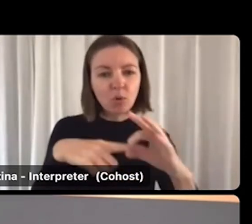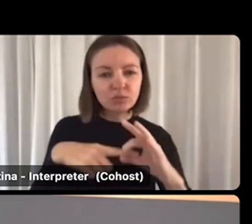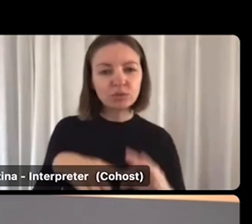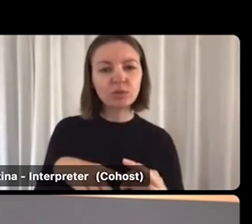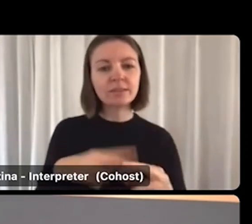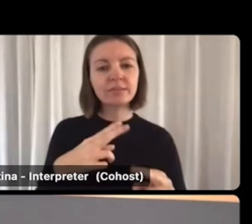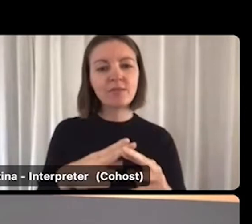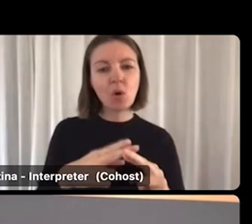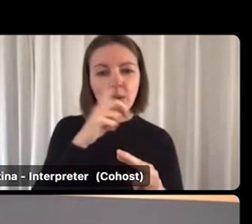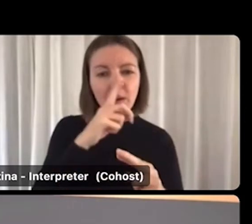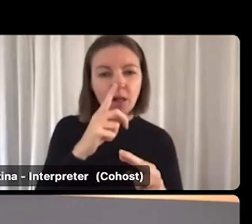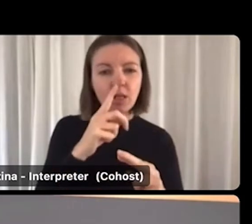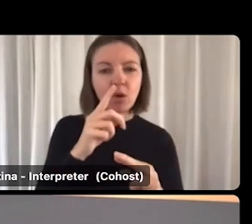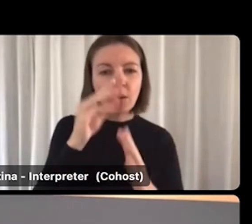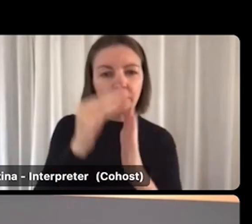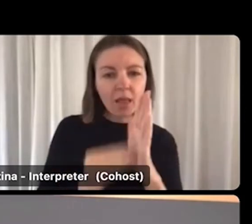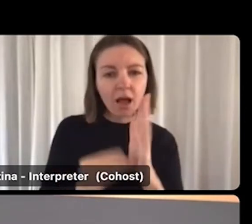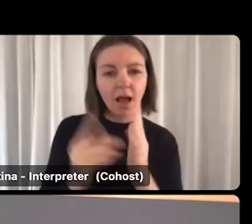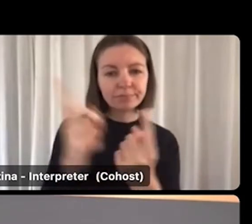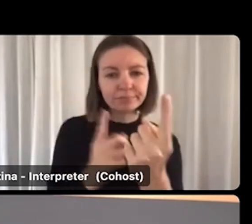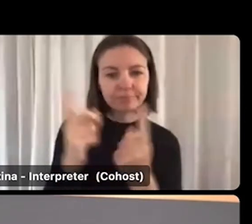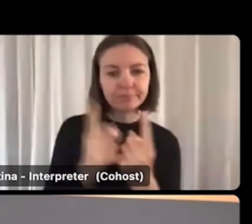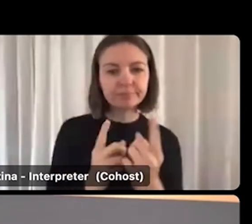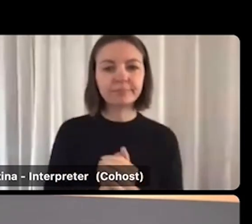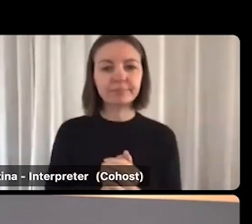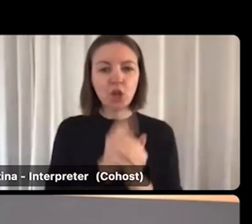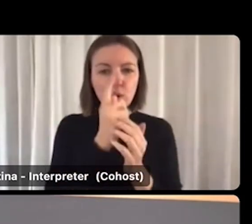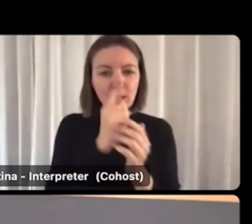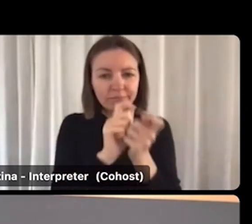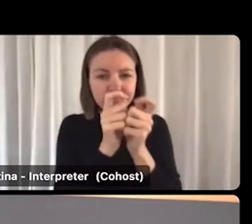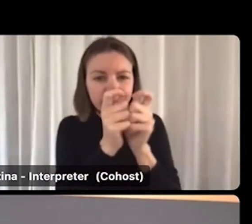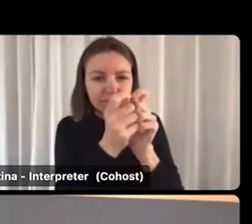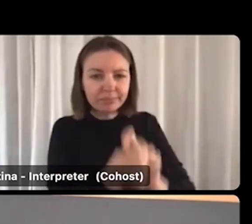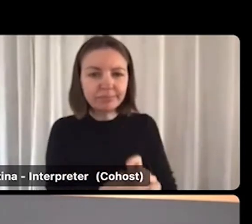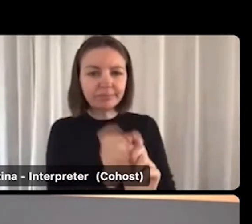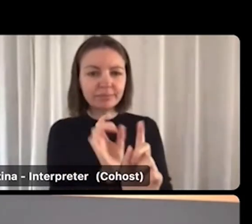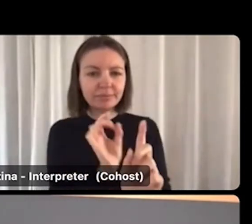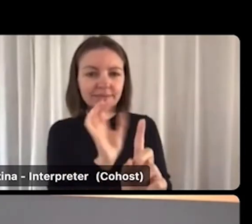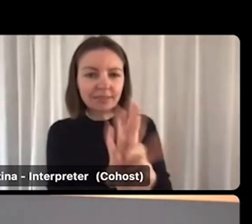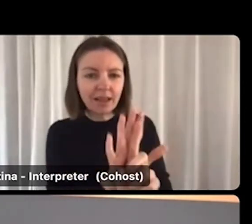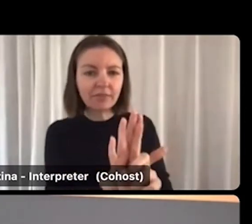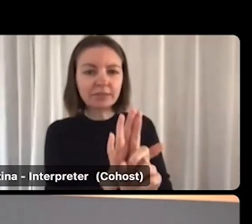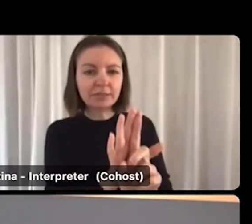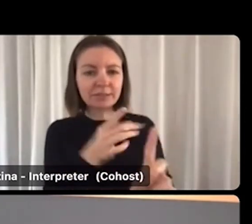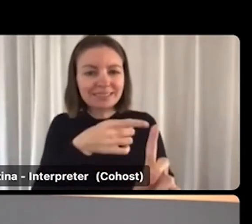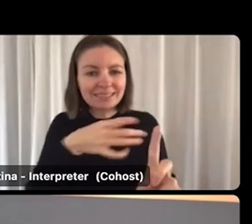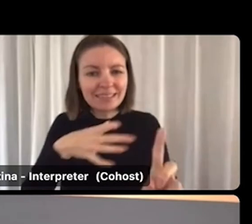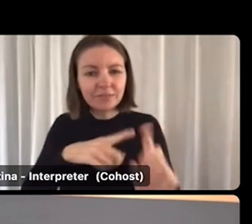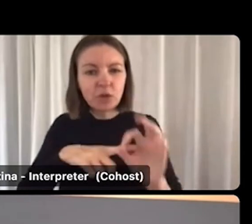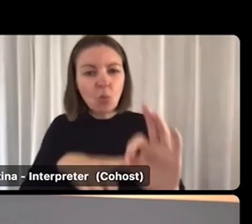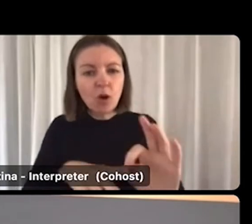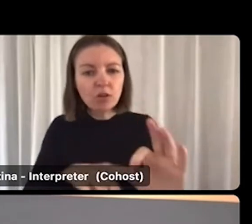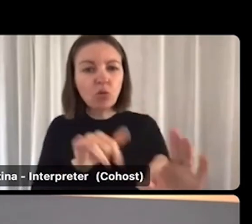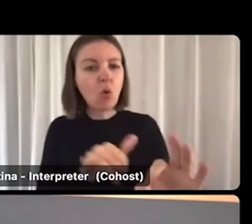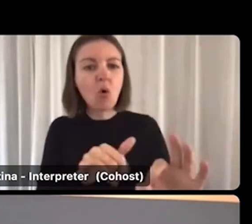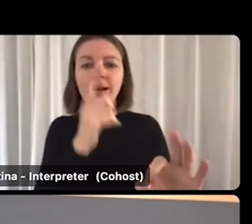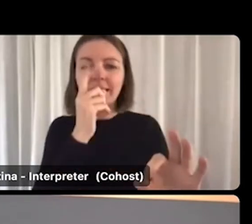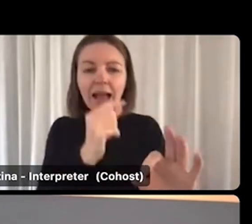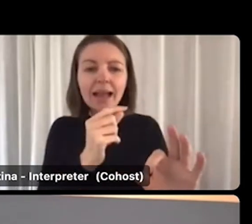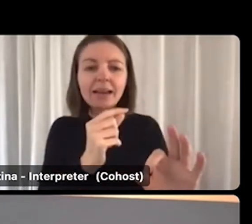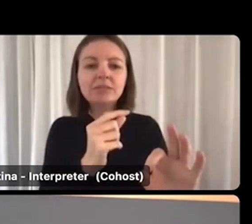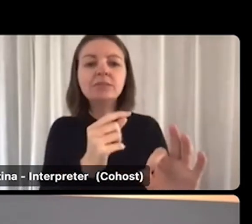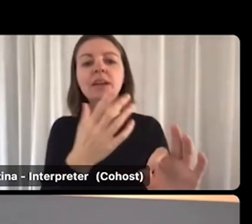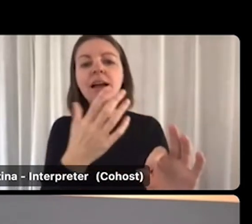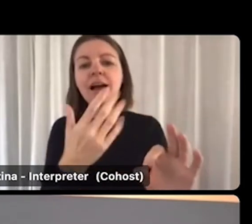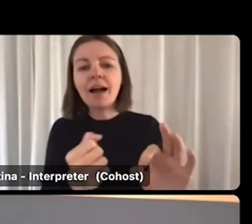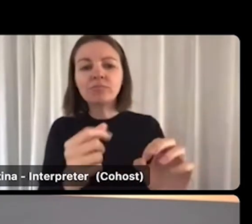really tailor your ads. You can put in specific questions or you can leave free text in there so that you know